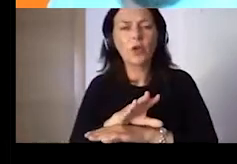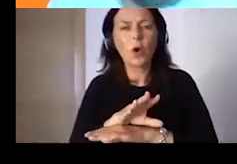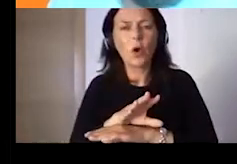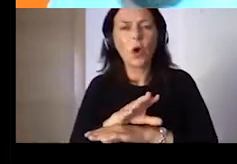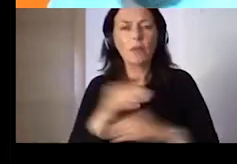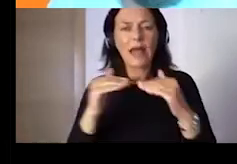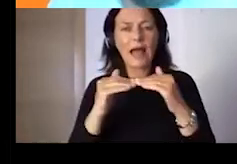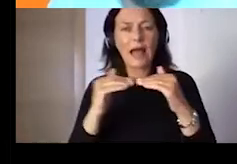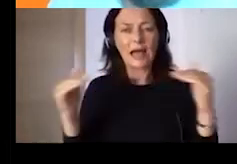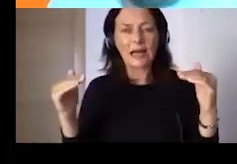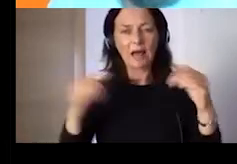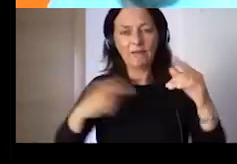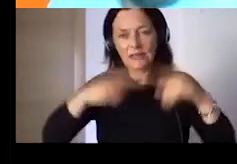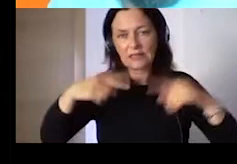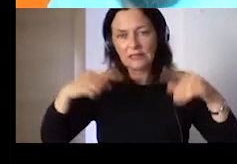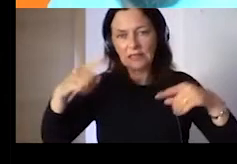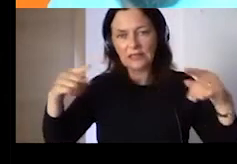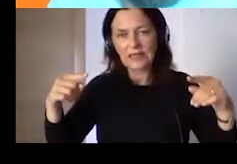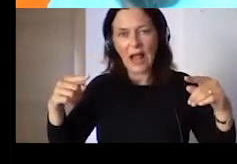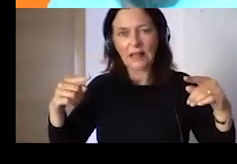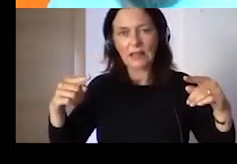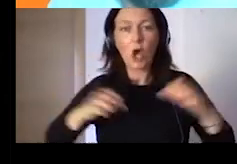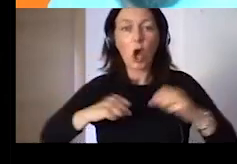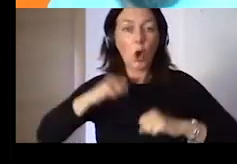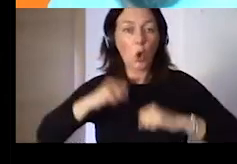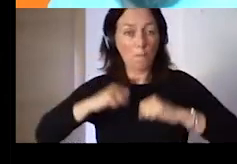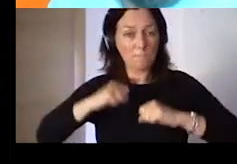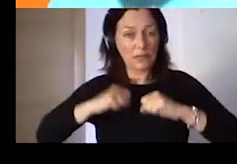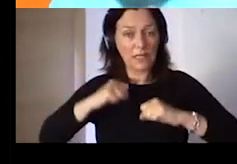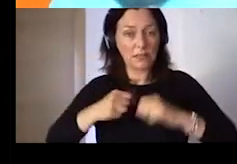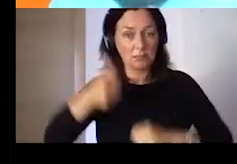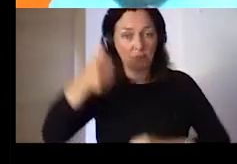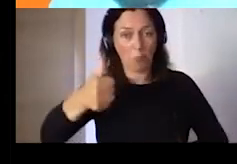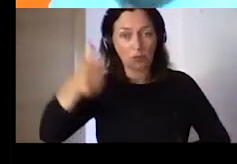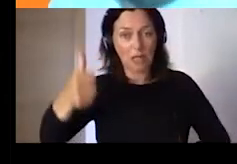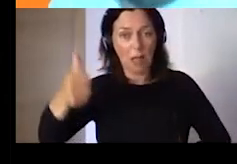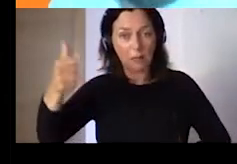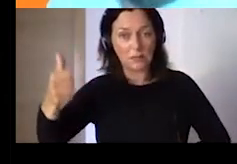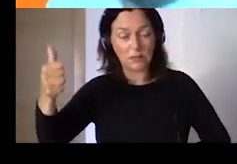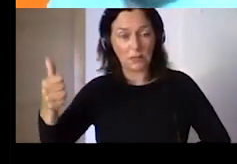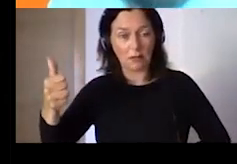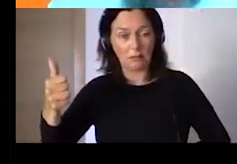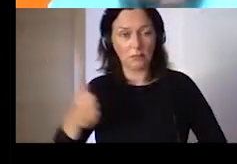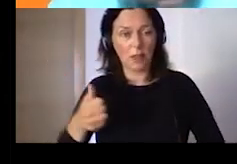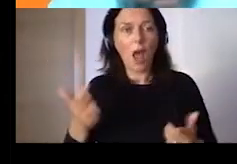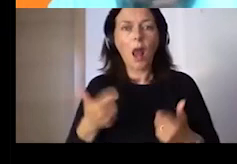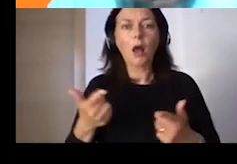You can choose, if I'm not wrong, two or three